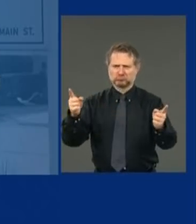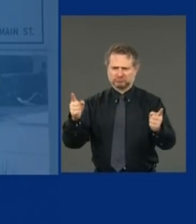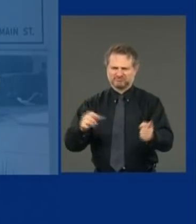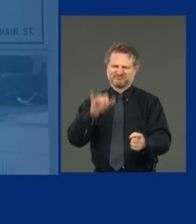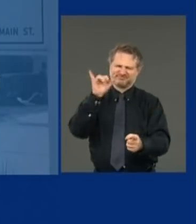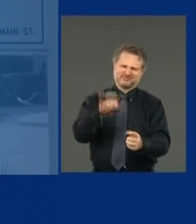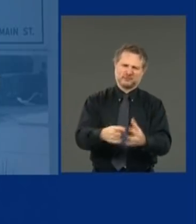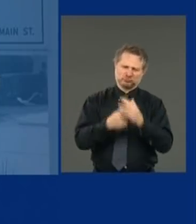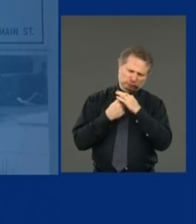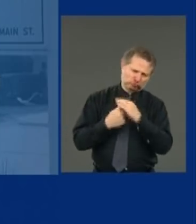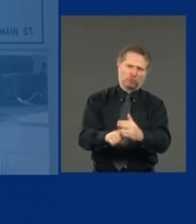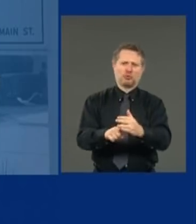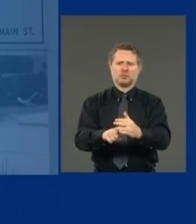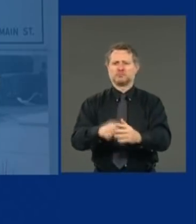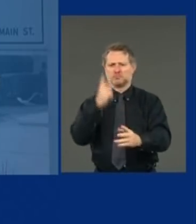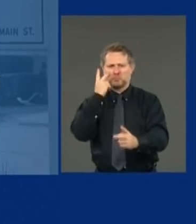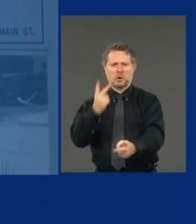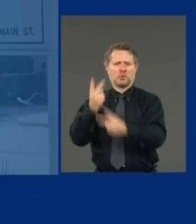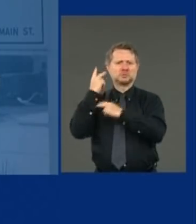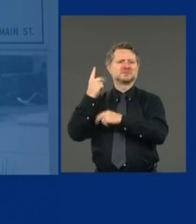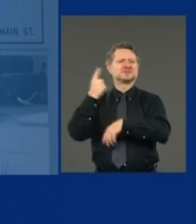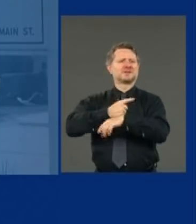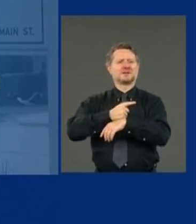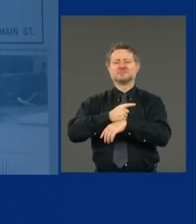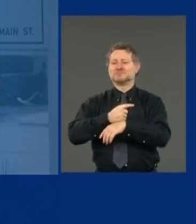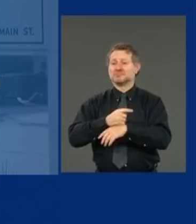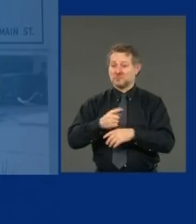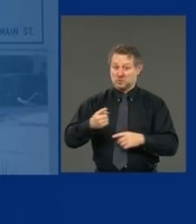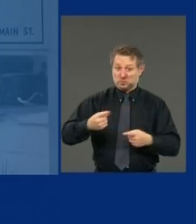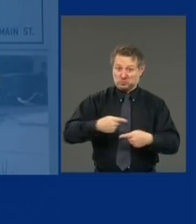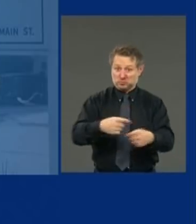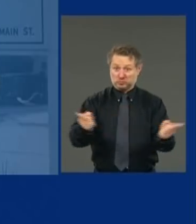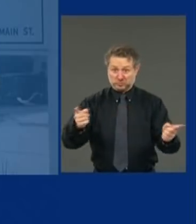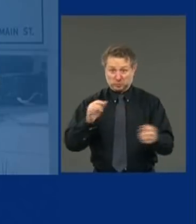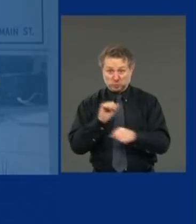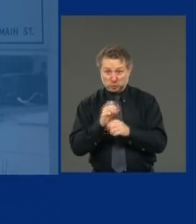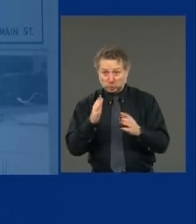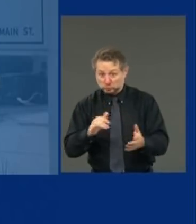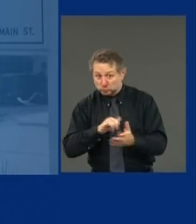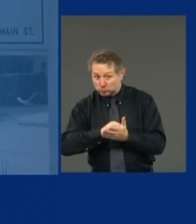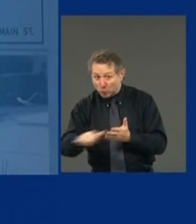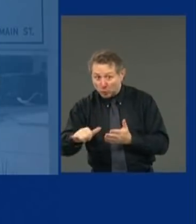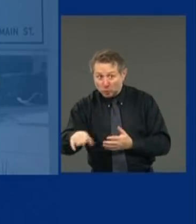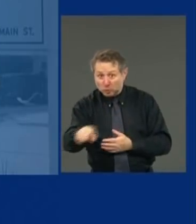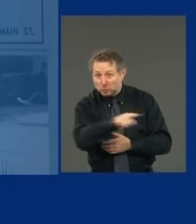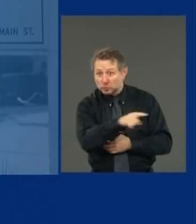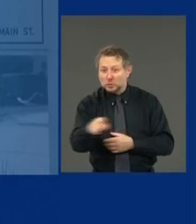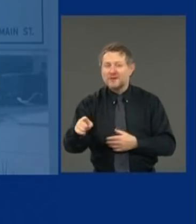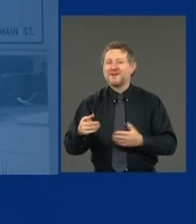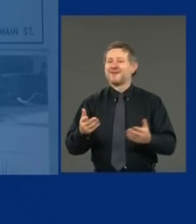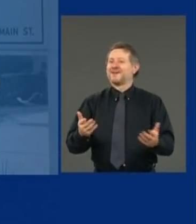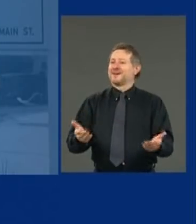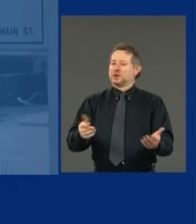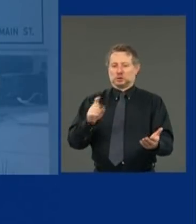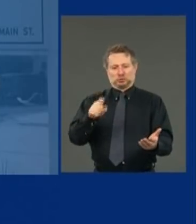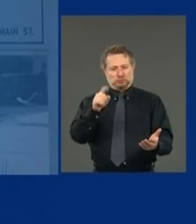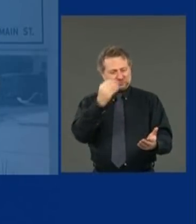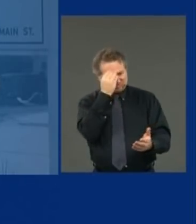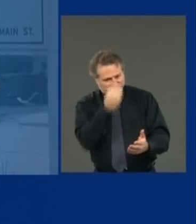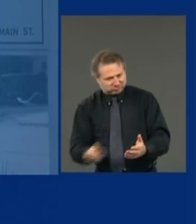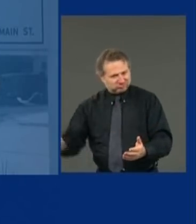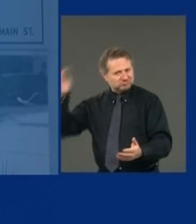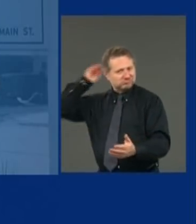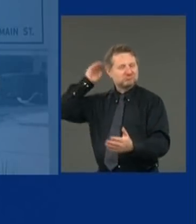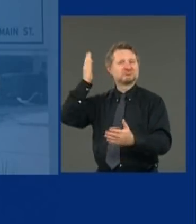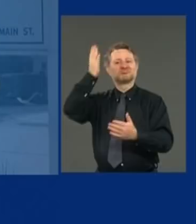from the state of New York, I would hope that you remember this going forward. And there's the